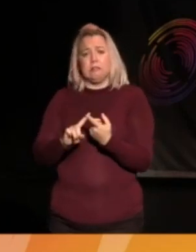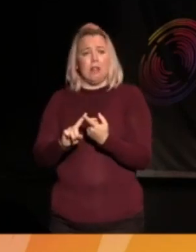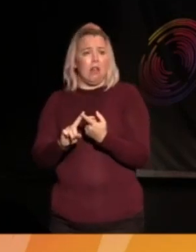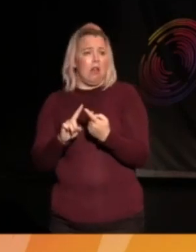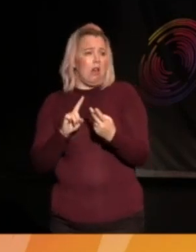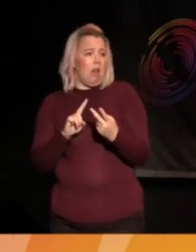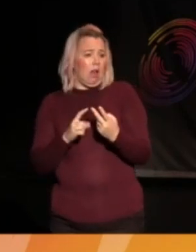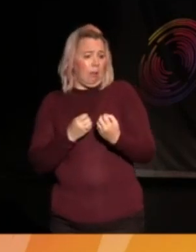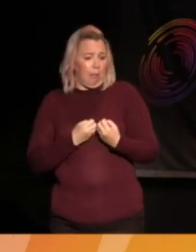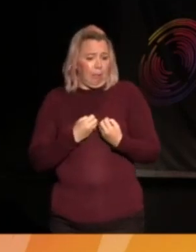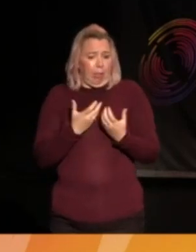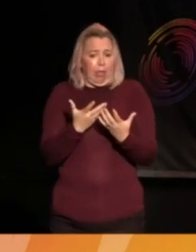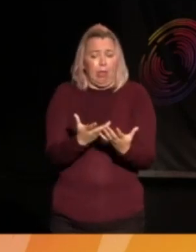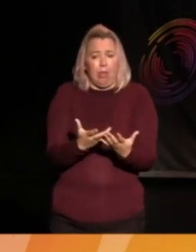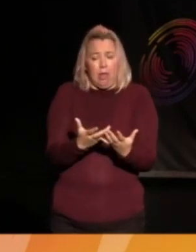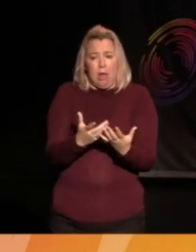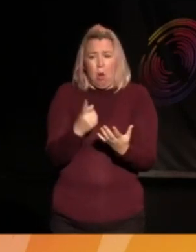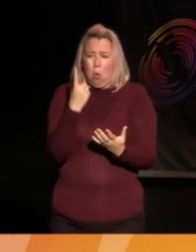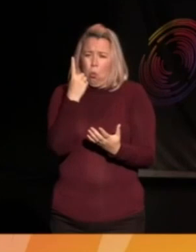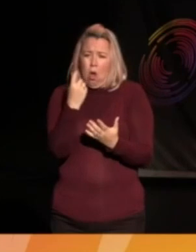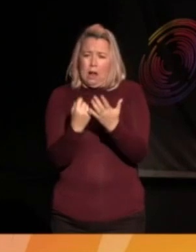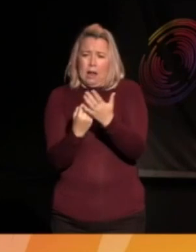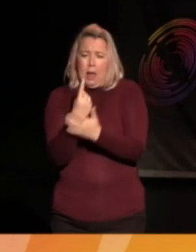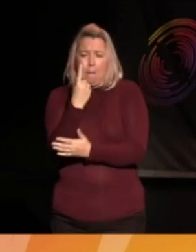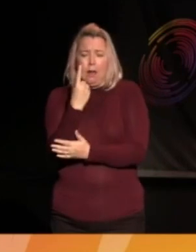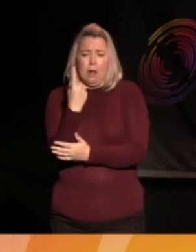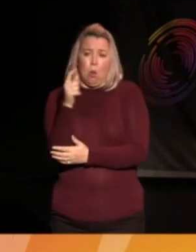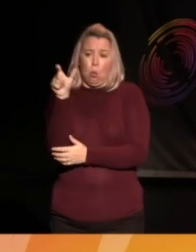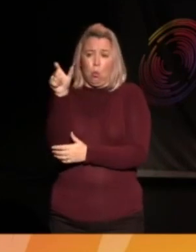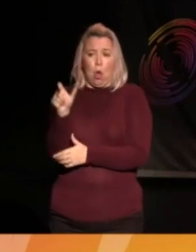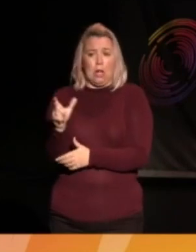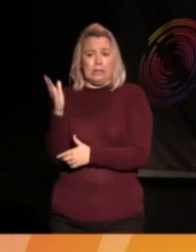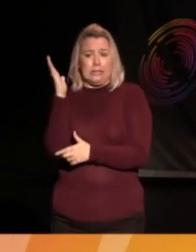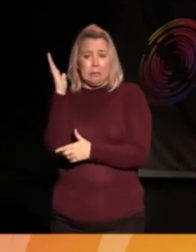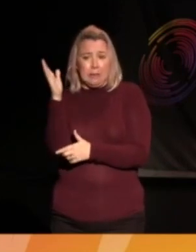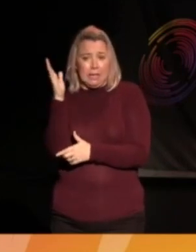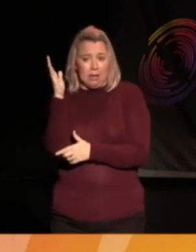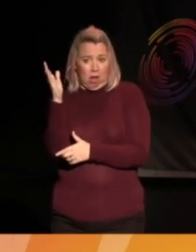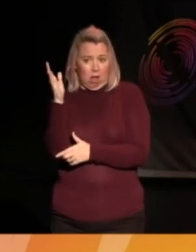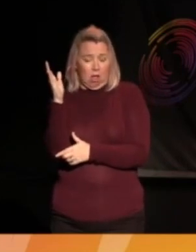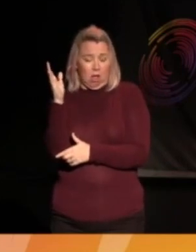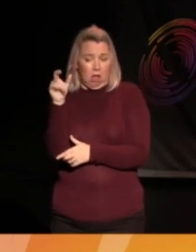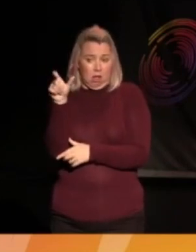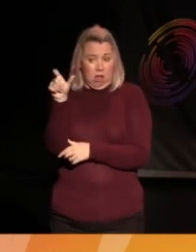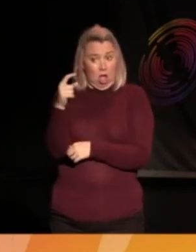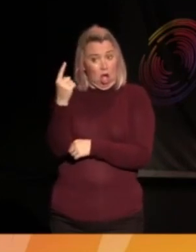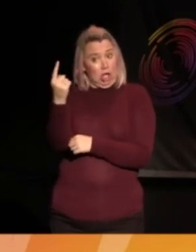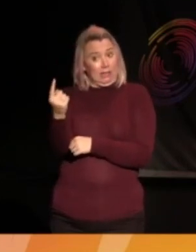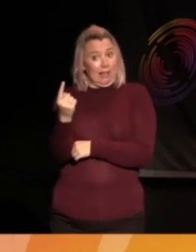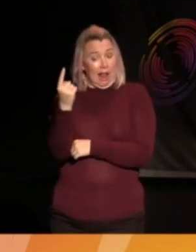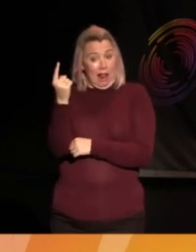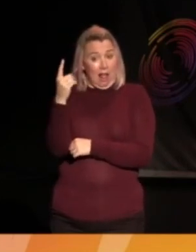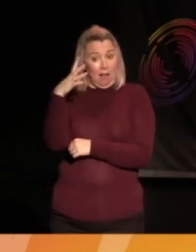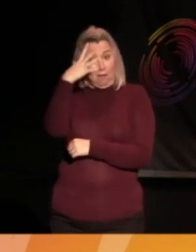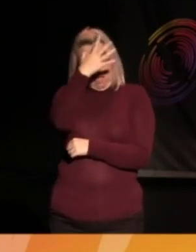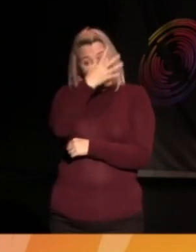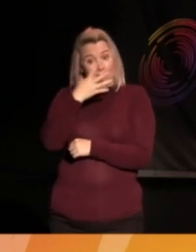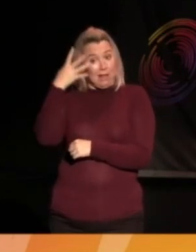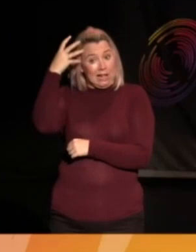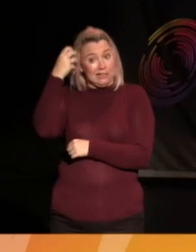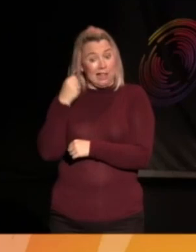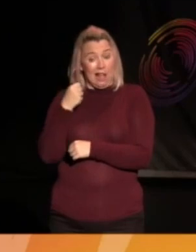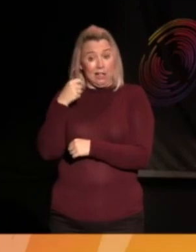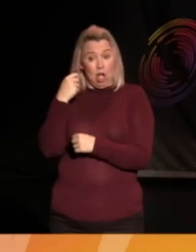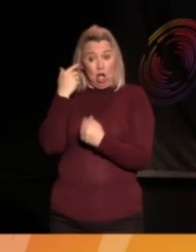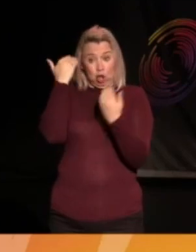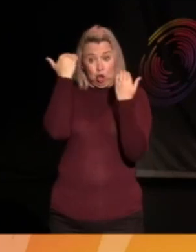most significant was when one of our speakers, herself, an Afghanistan judge who had to go